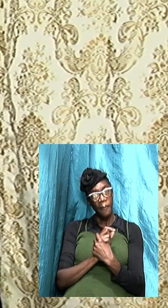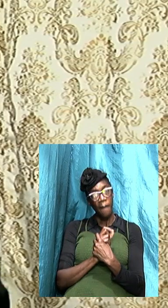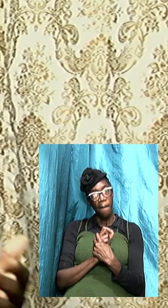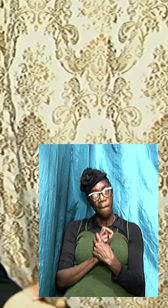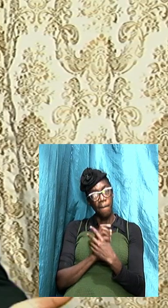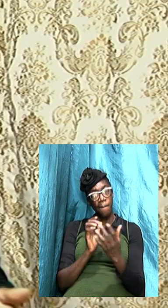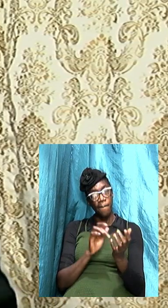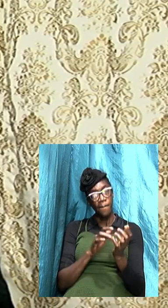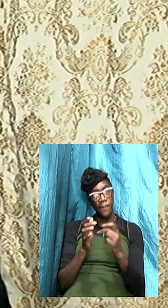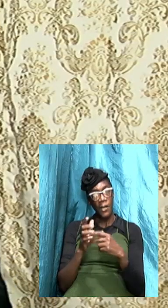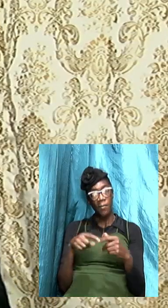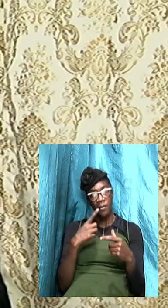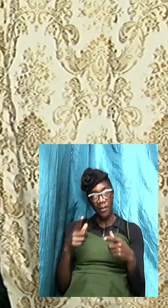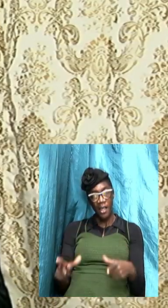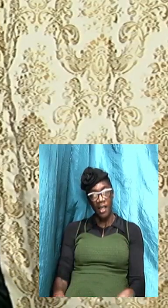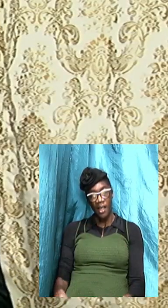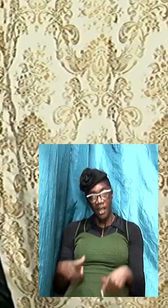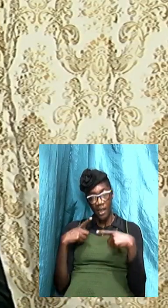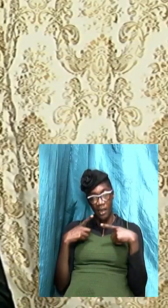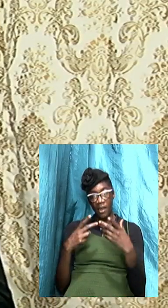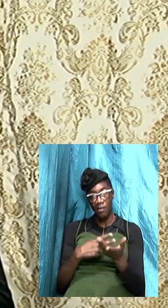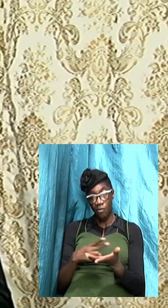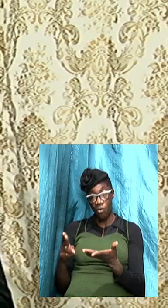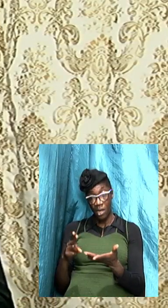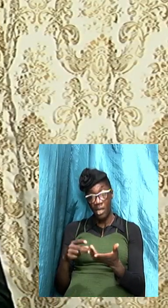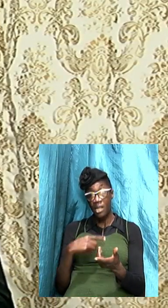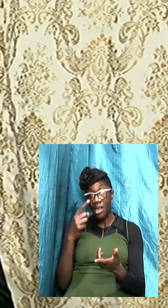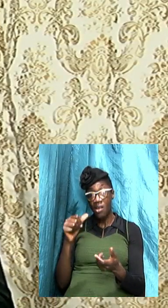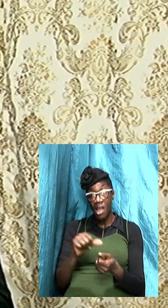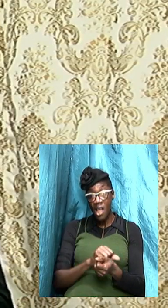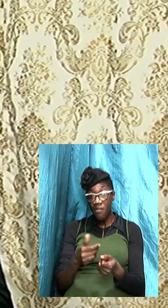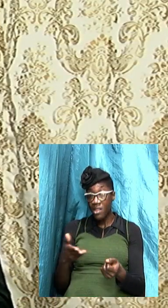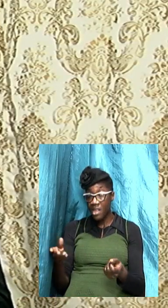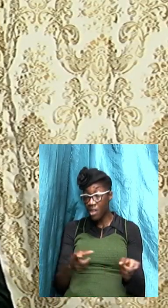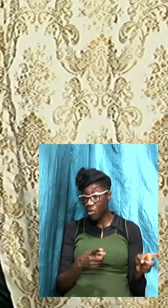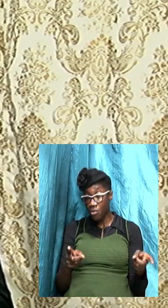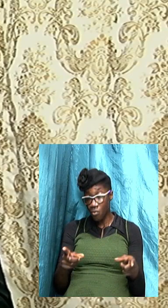the Bible said that we must live holy tell us everything to do to live holy no